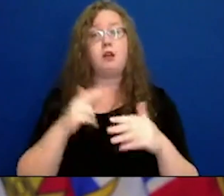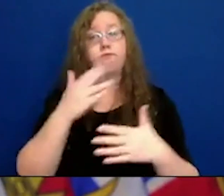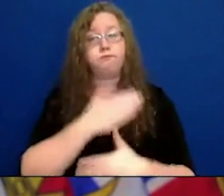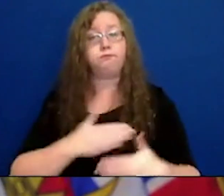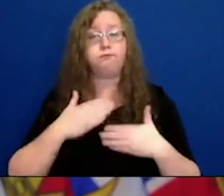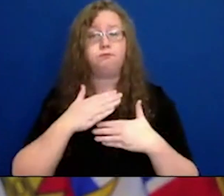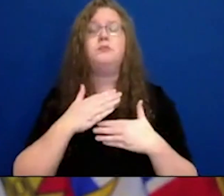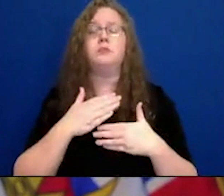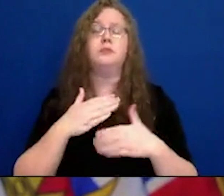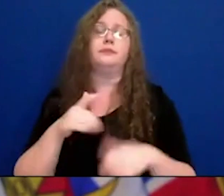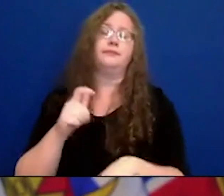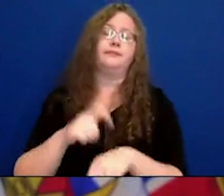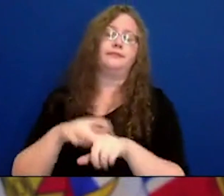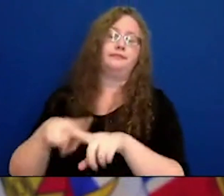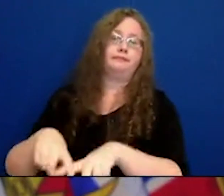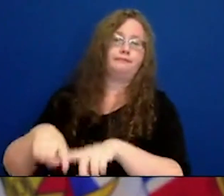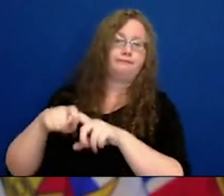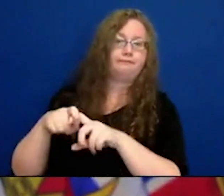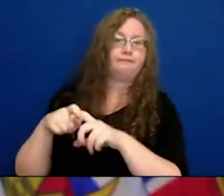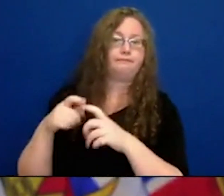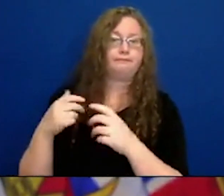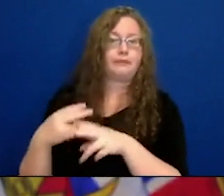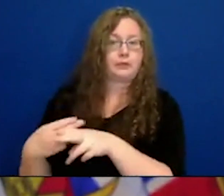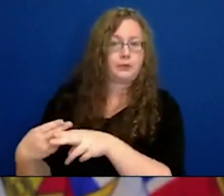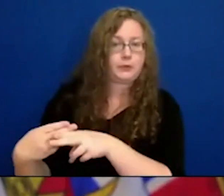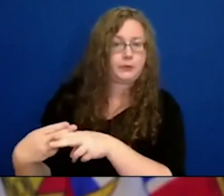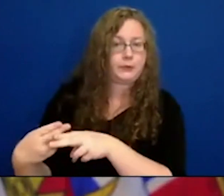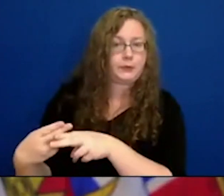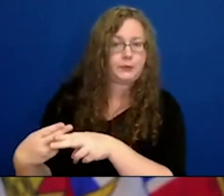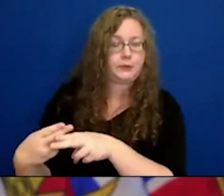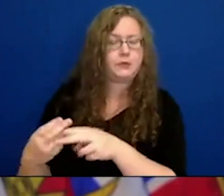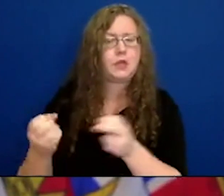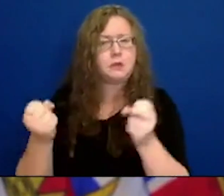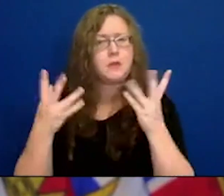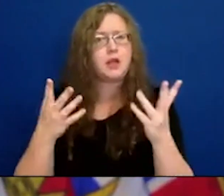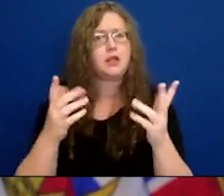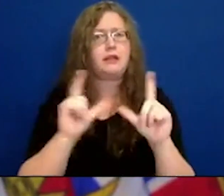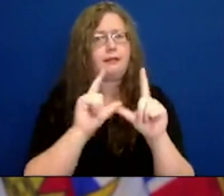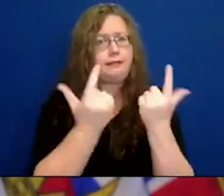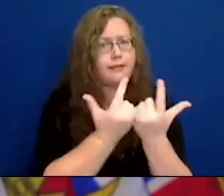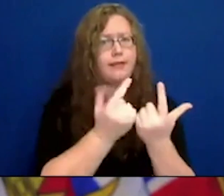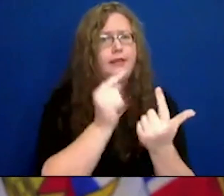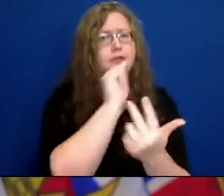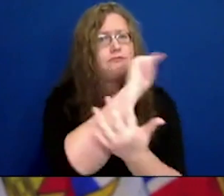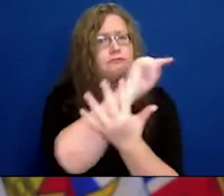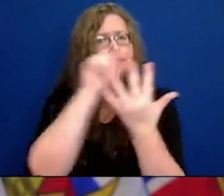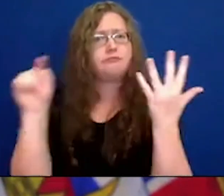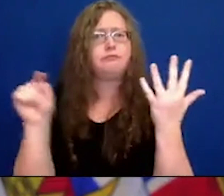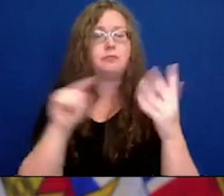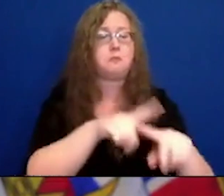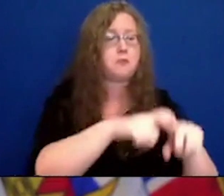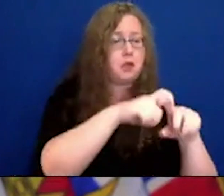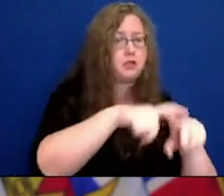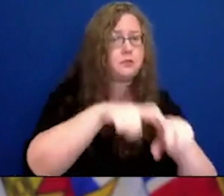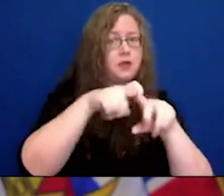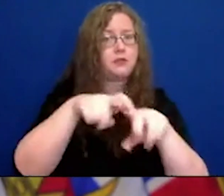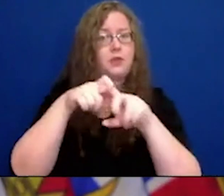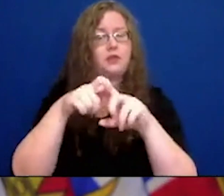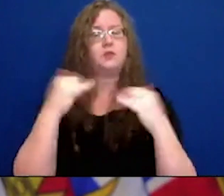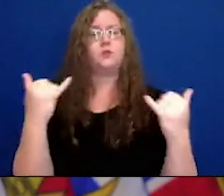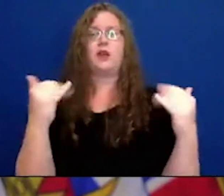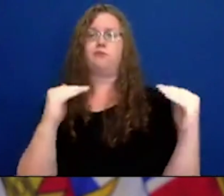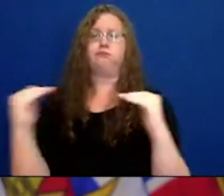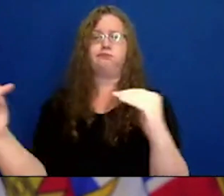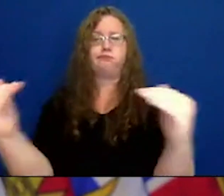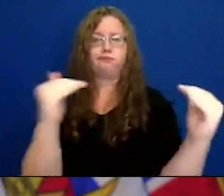leagues and other youth leagues have already done this. So it makes it very clear and equal for everybody. Next question is from